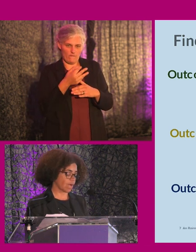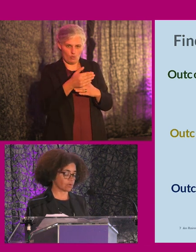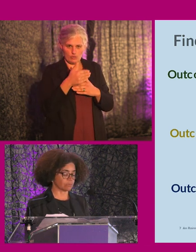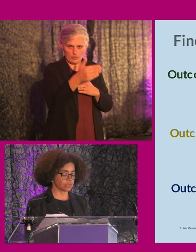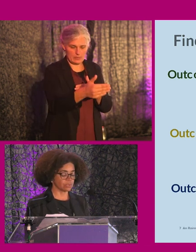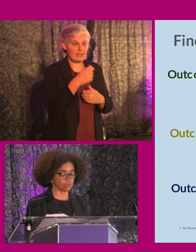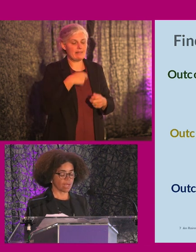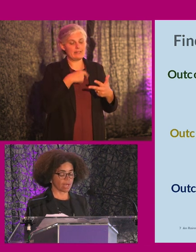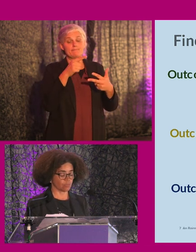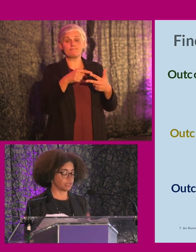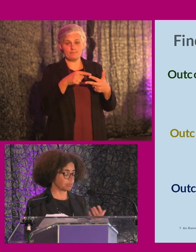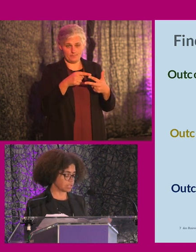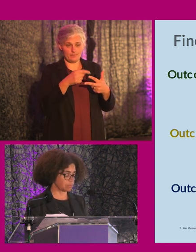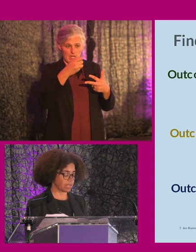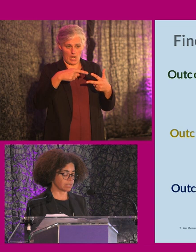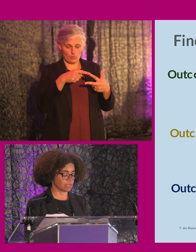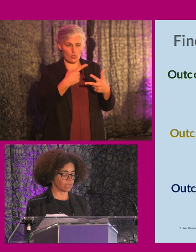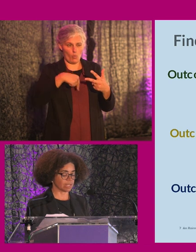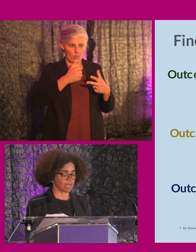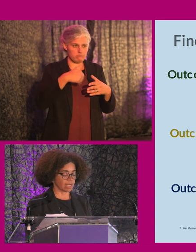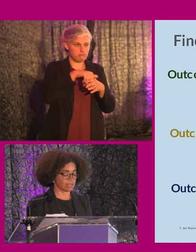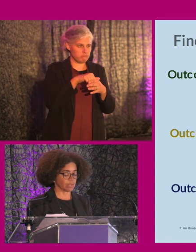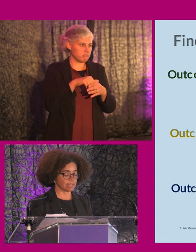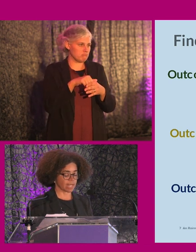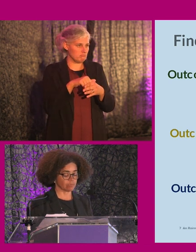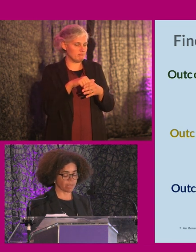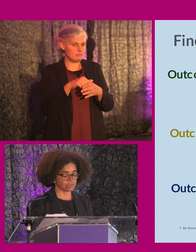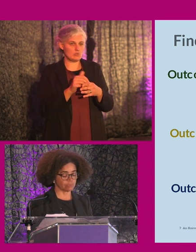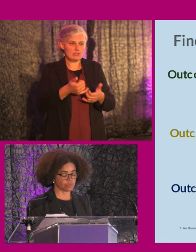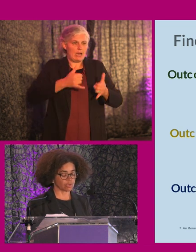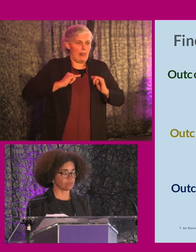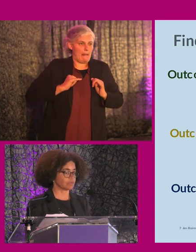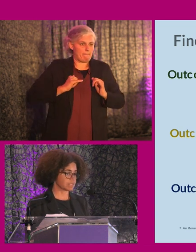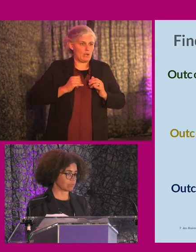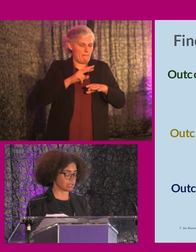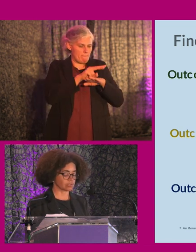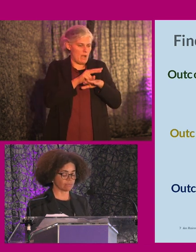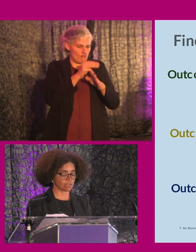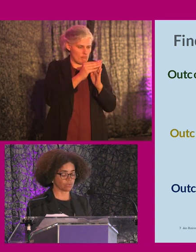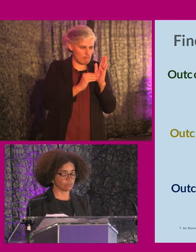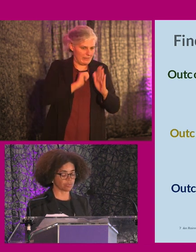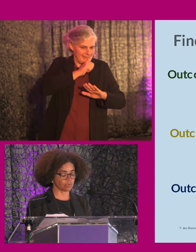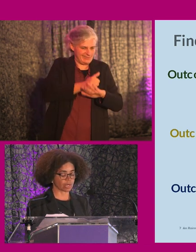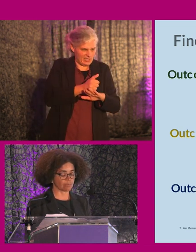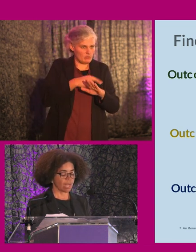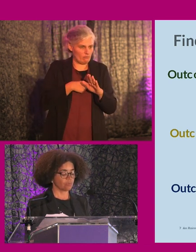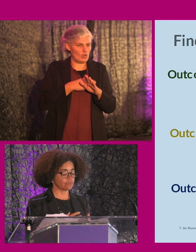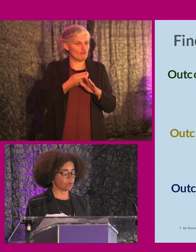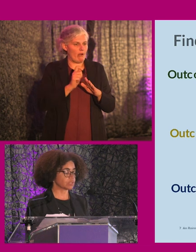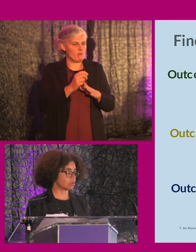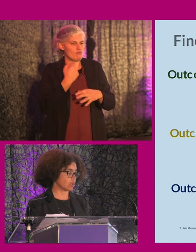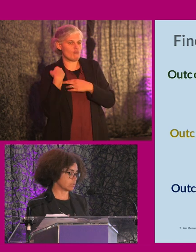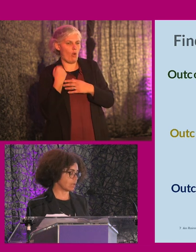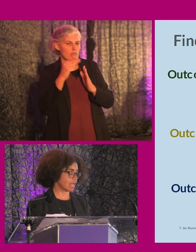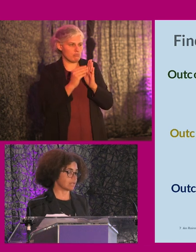terms of outcome two, um, we do participate in the willing, in the willing and able mentoring program. We've established a travel aroma program. We've